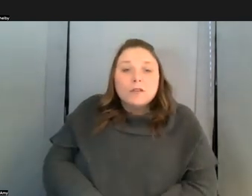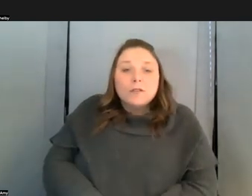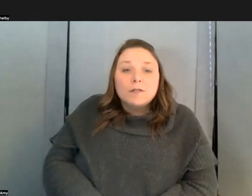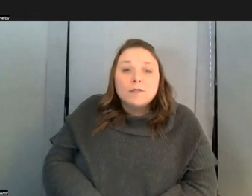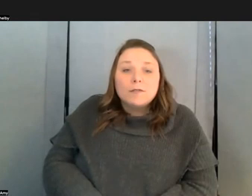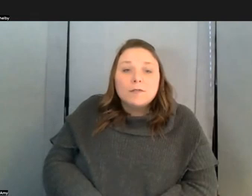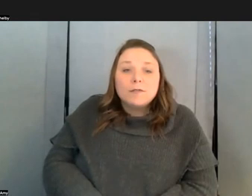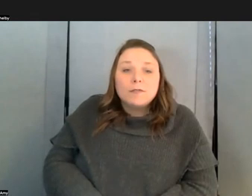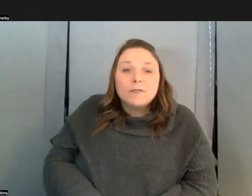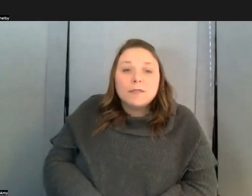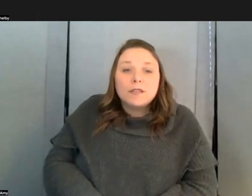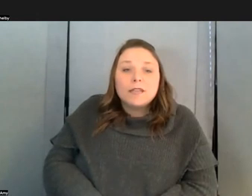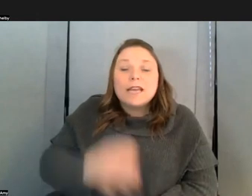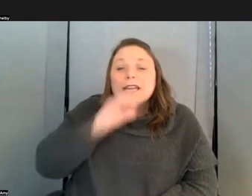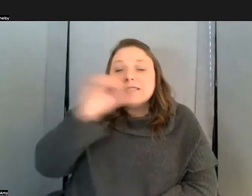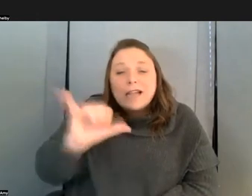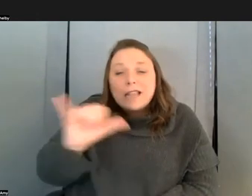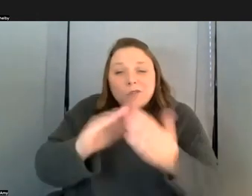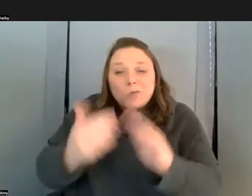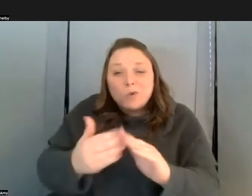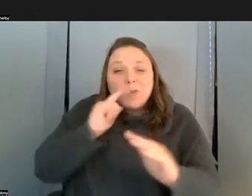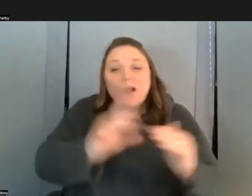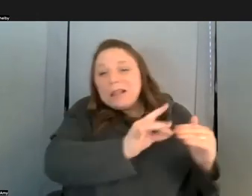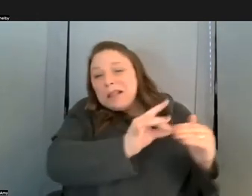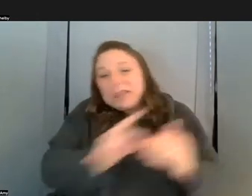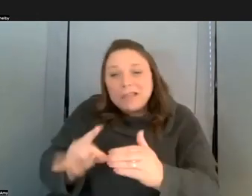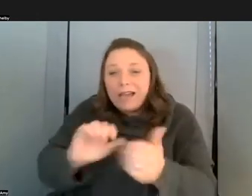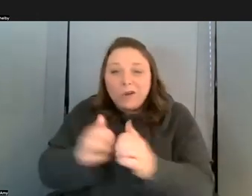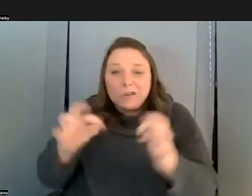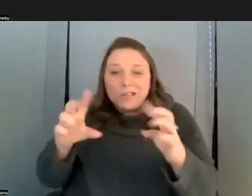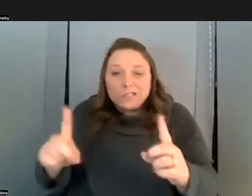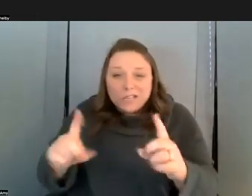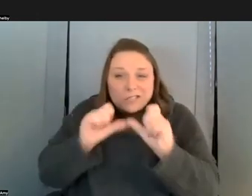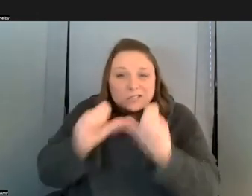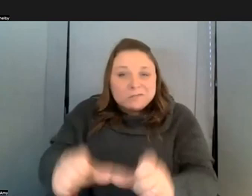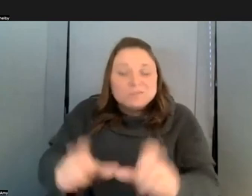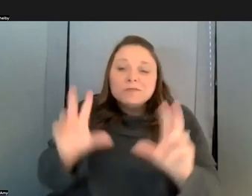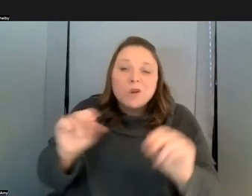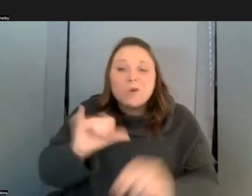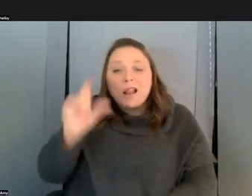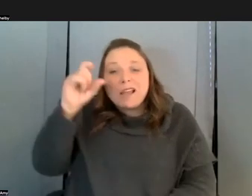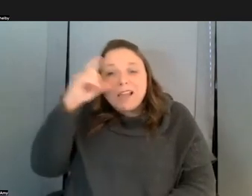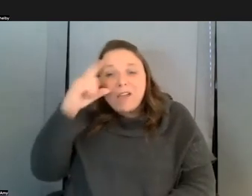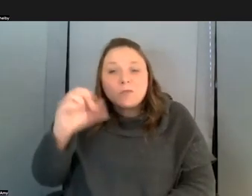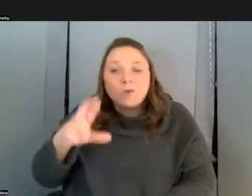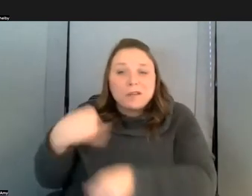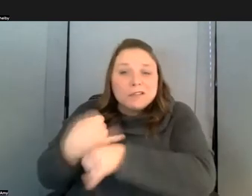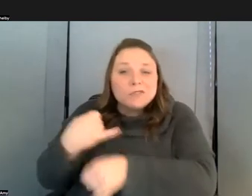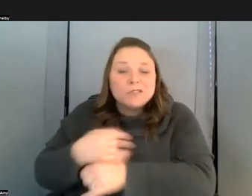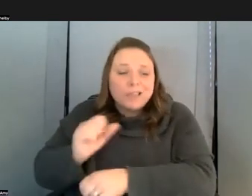education should do and certainly not that some subset of the community like a government or industry should dictate